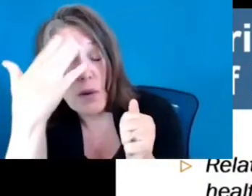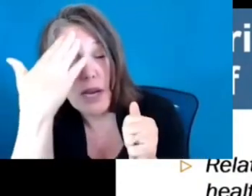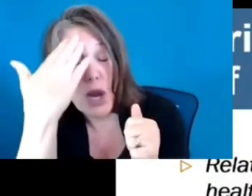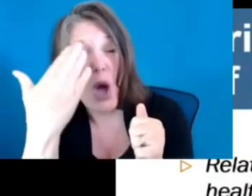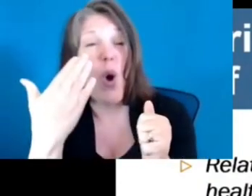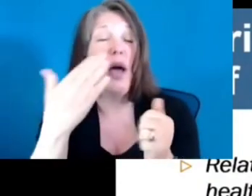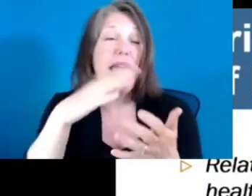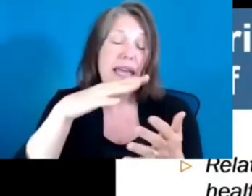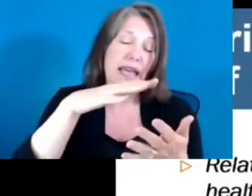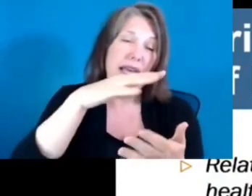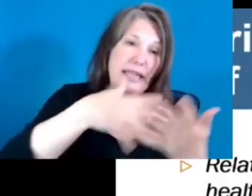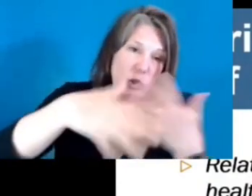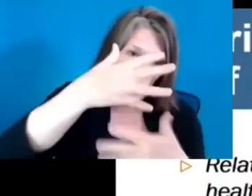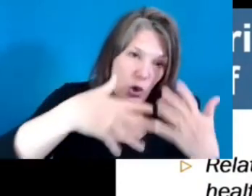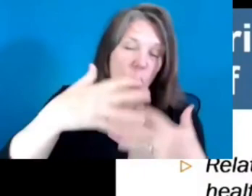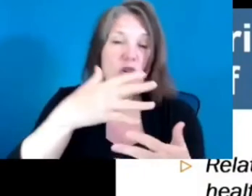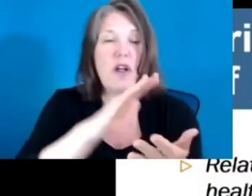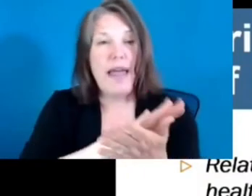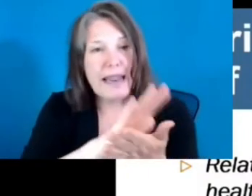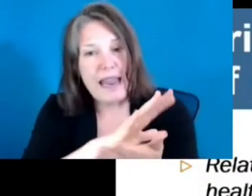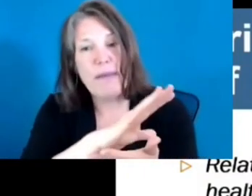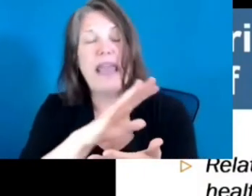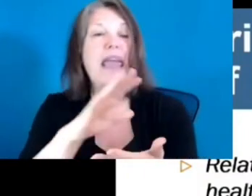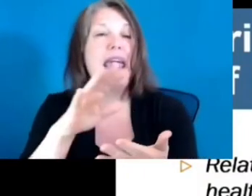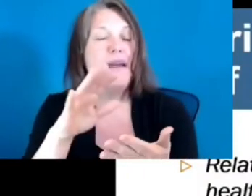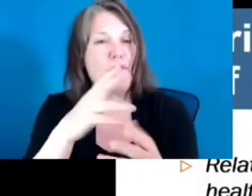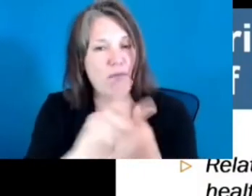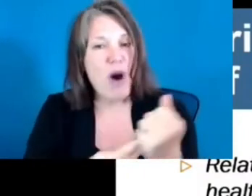feeling good about the teacher, feeling trusted,